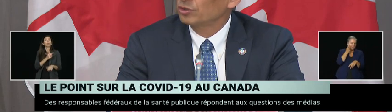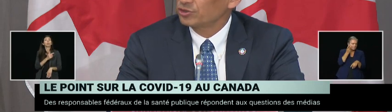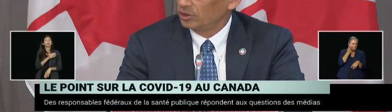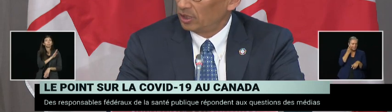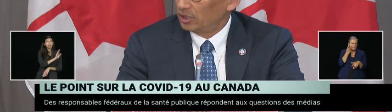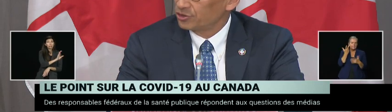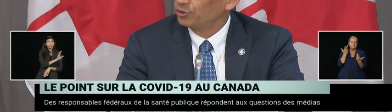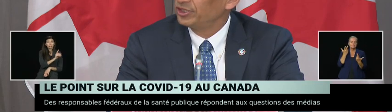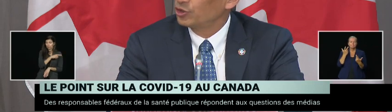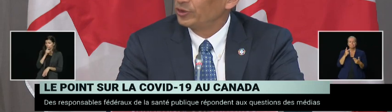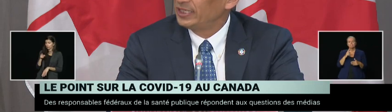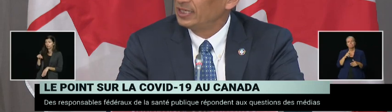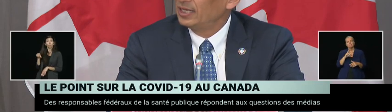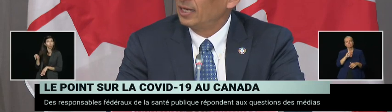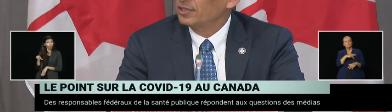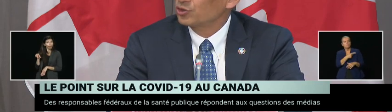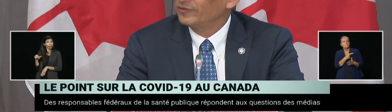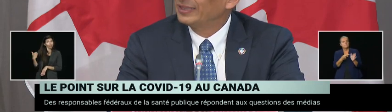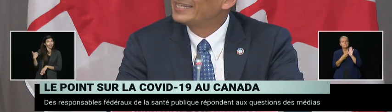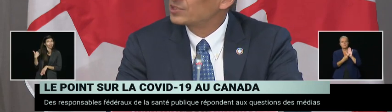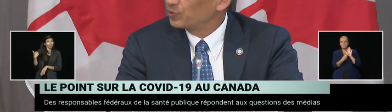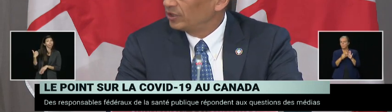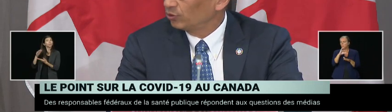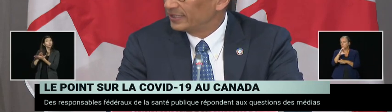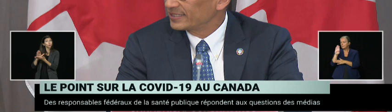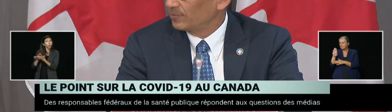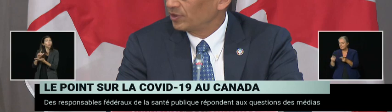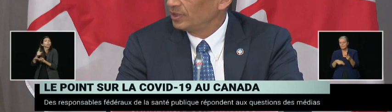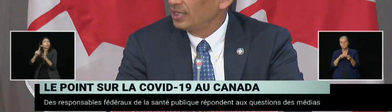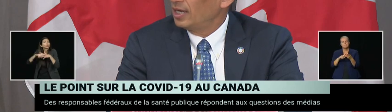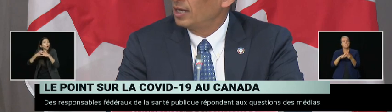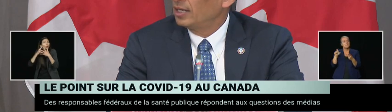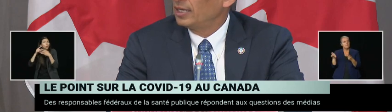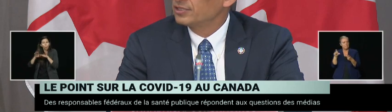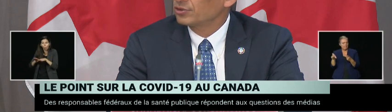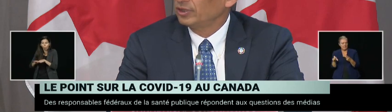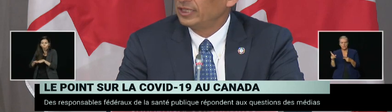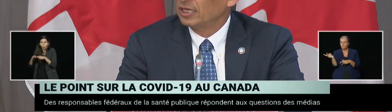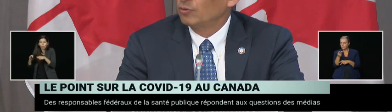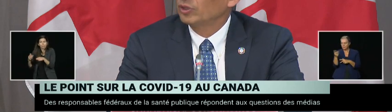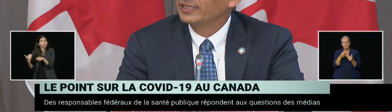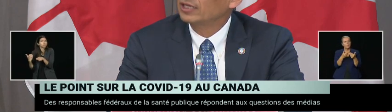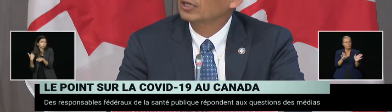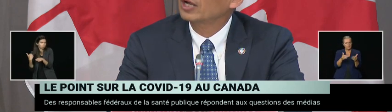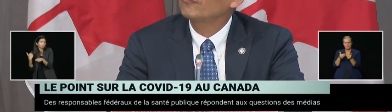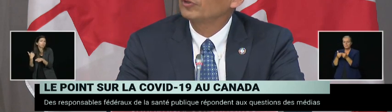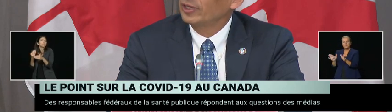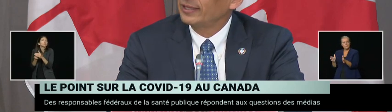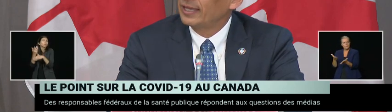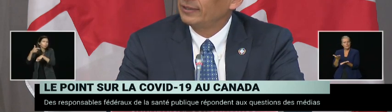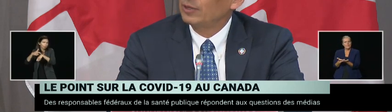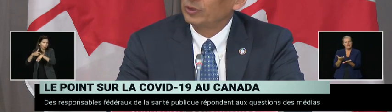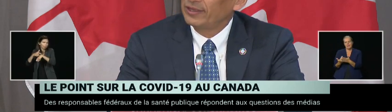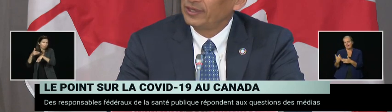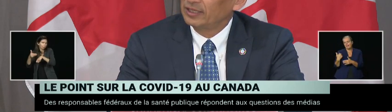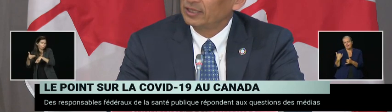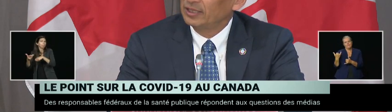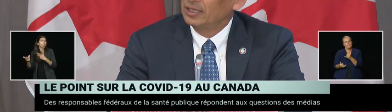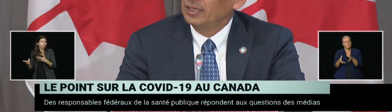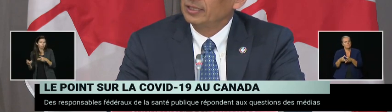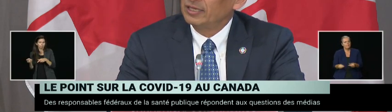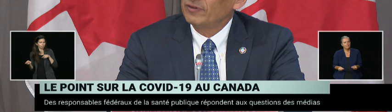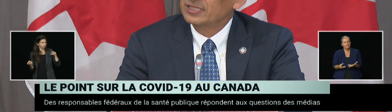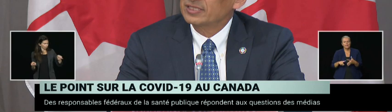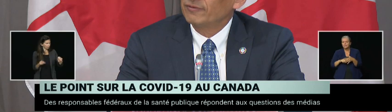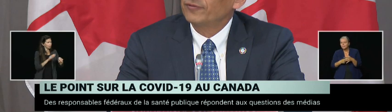their schools to a certain degree, sort of in late spring, early summer. And certainly we'll take a careful look at that. And that would, I think,